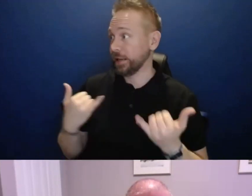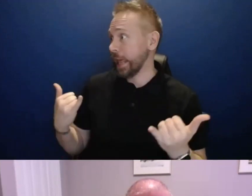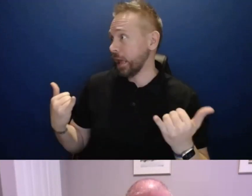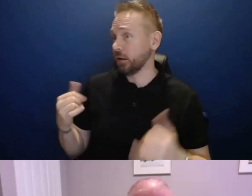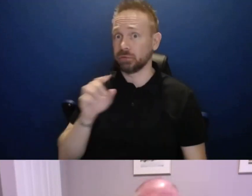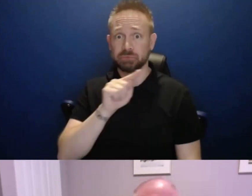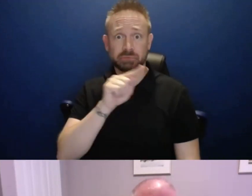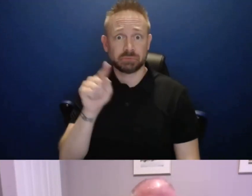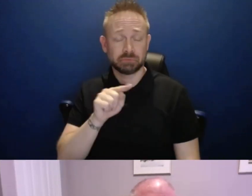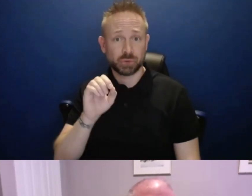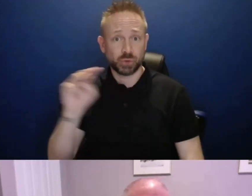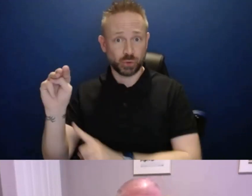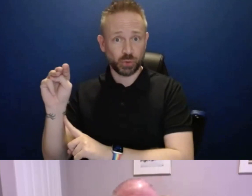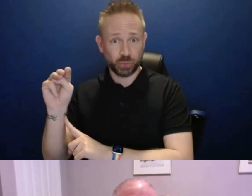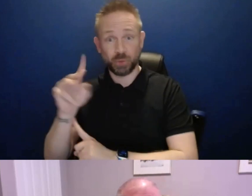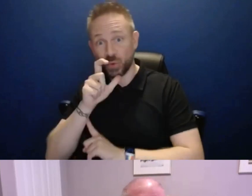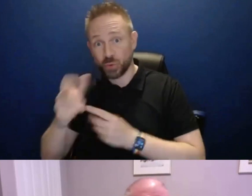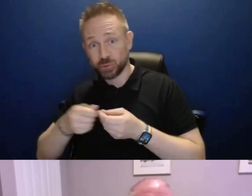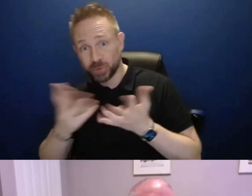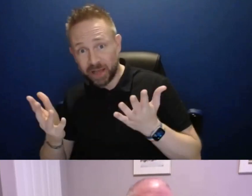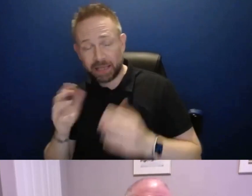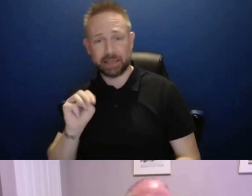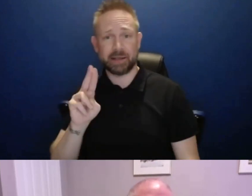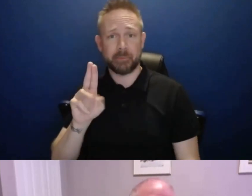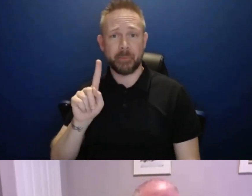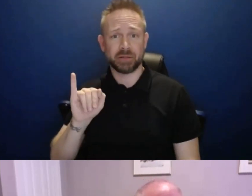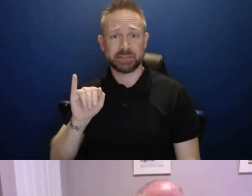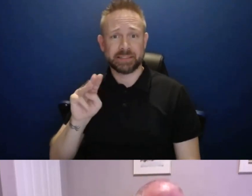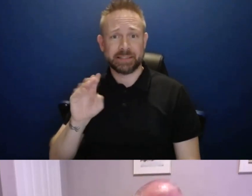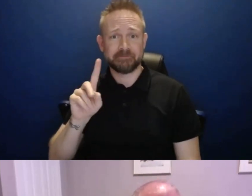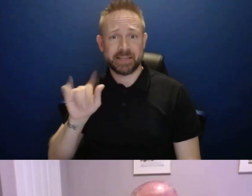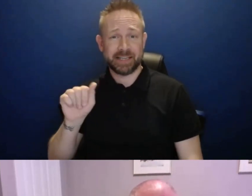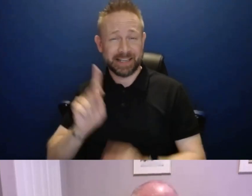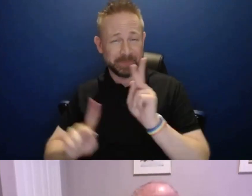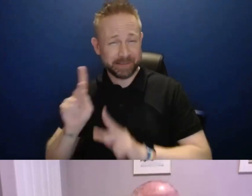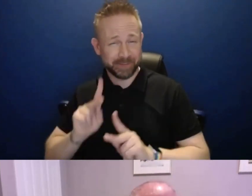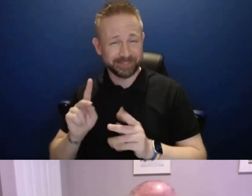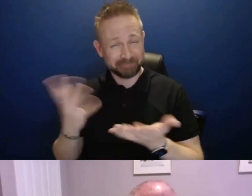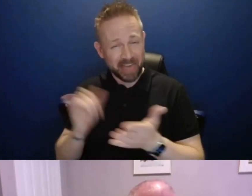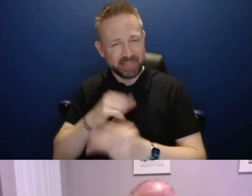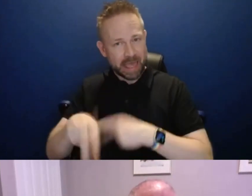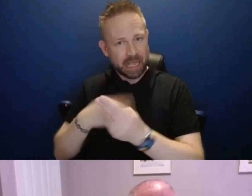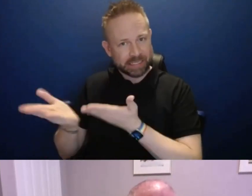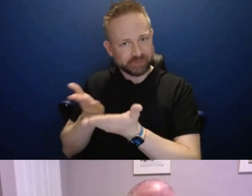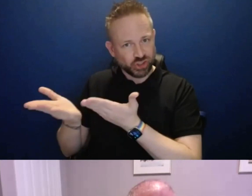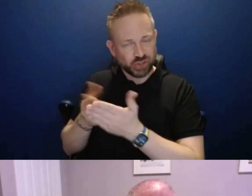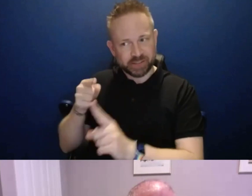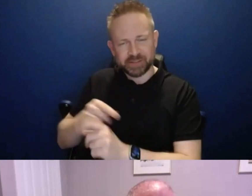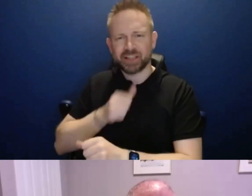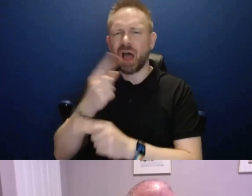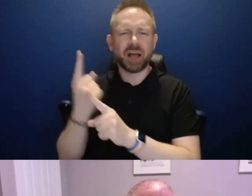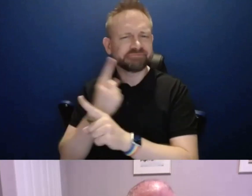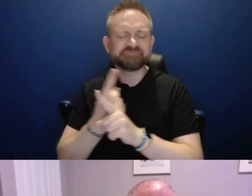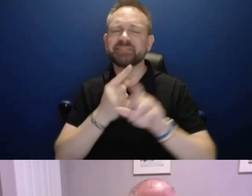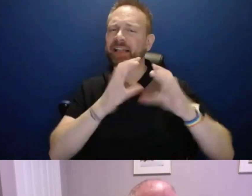are provided by the multimedia people of our arts resource center. So we are those kinds of services will stay. Those are not the standard classroom